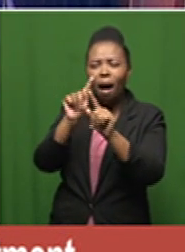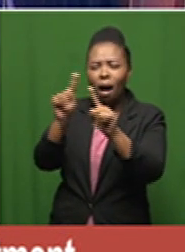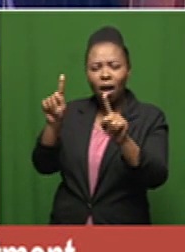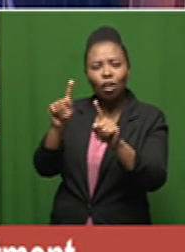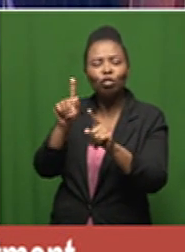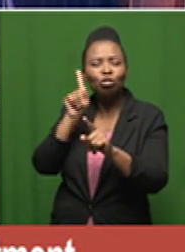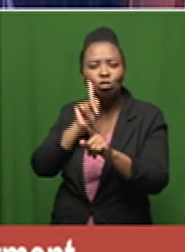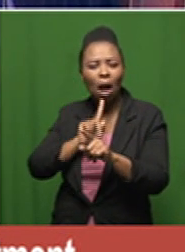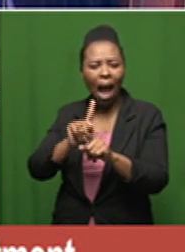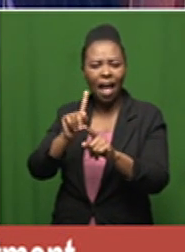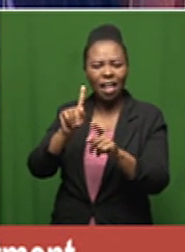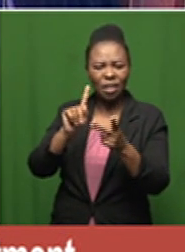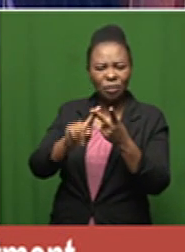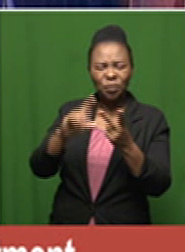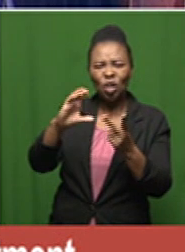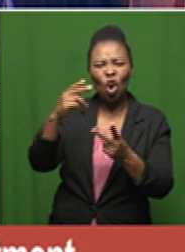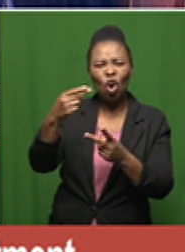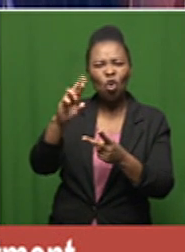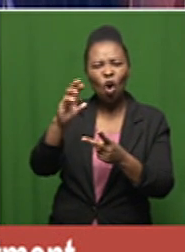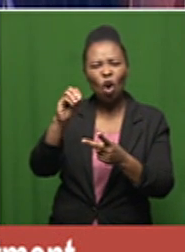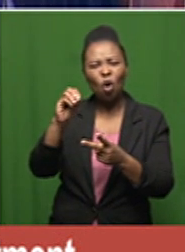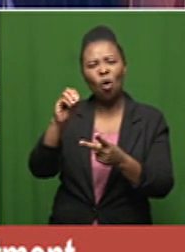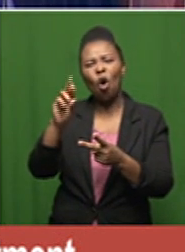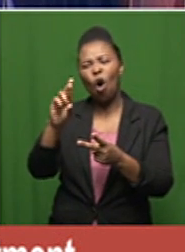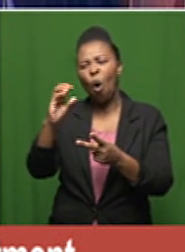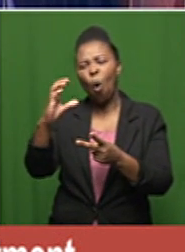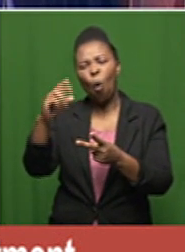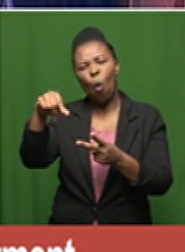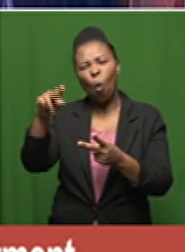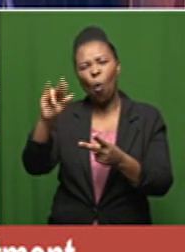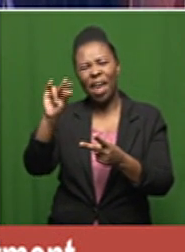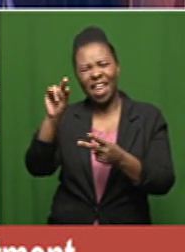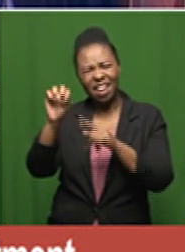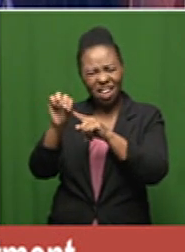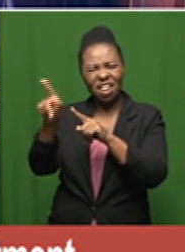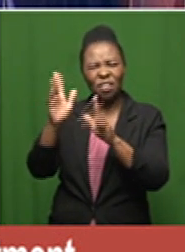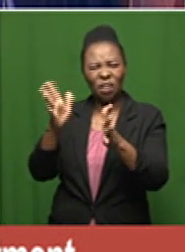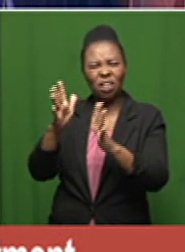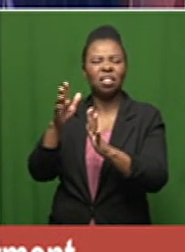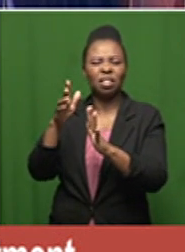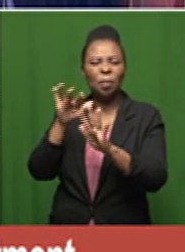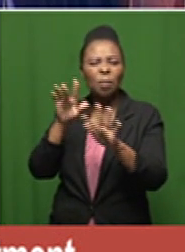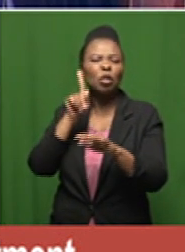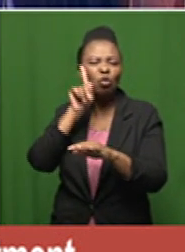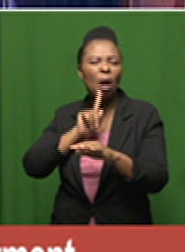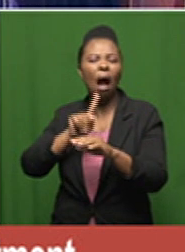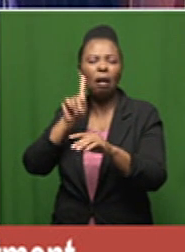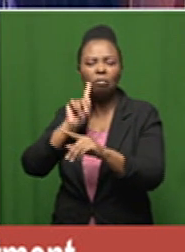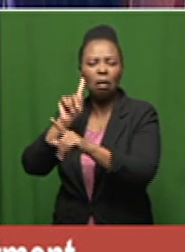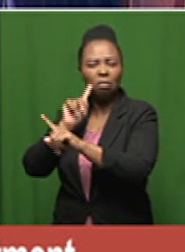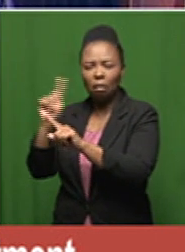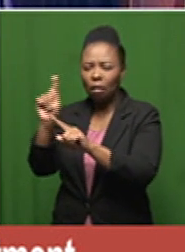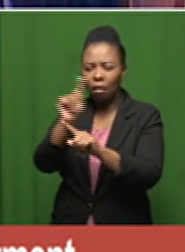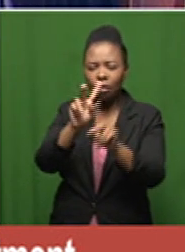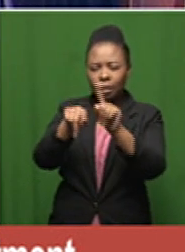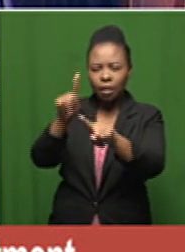that hydroxychloroquine story as well play out um and i suppose some of it was anecdotal but what